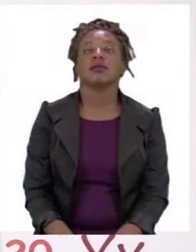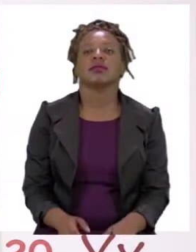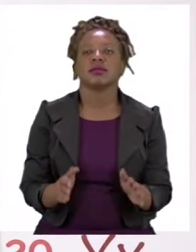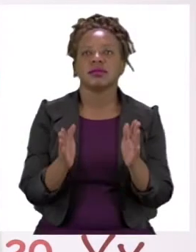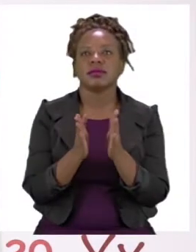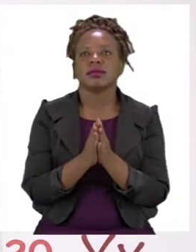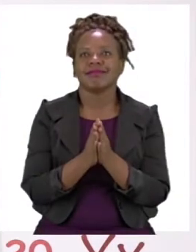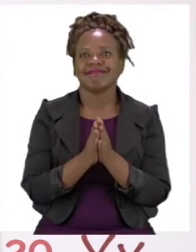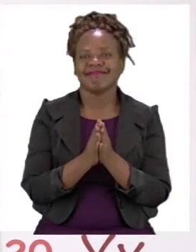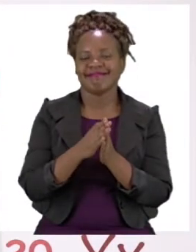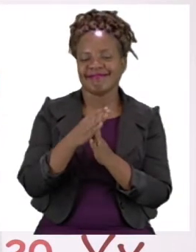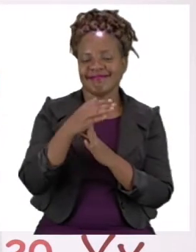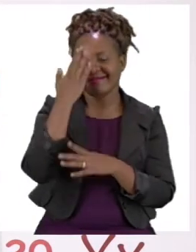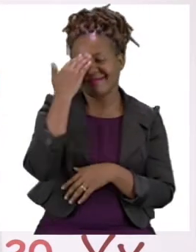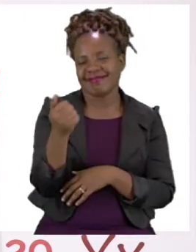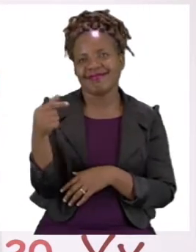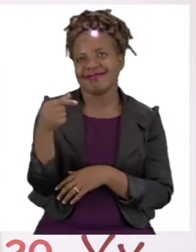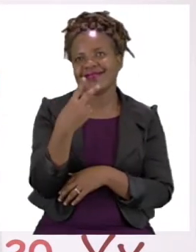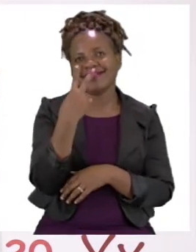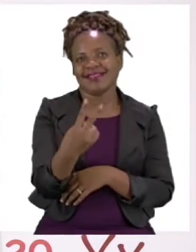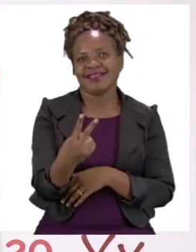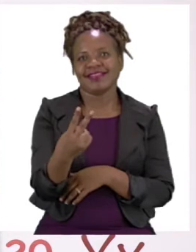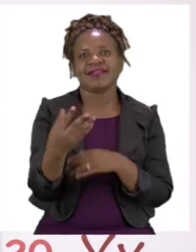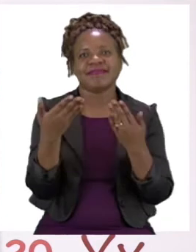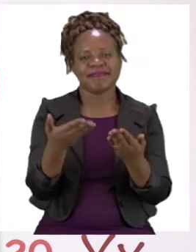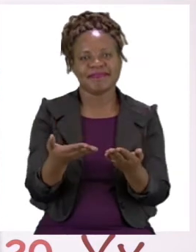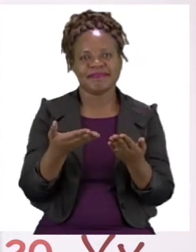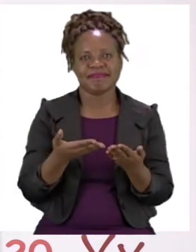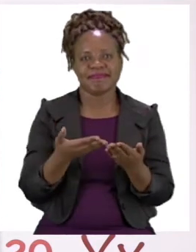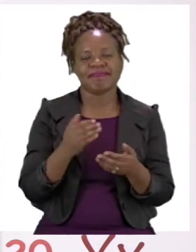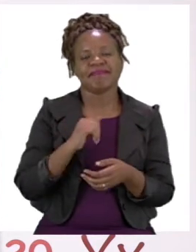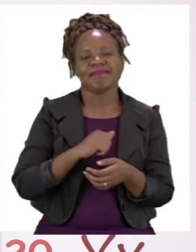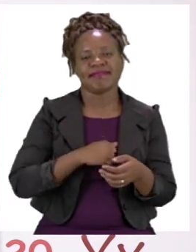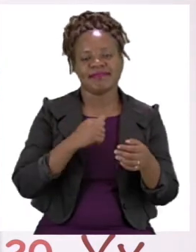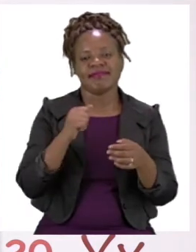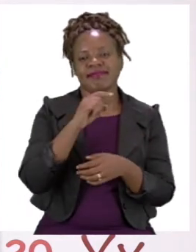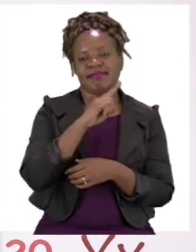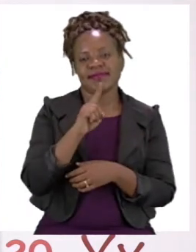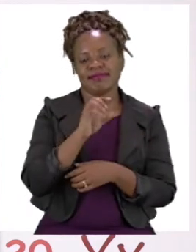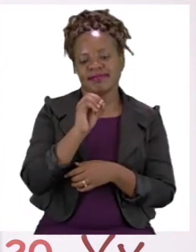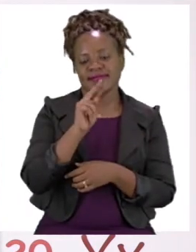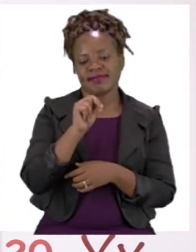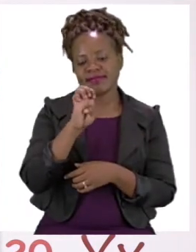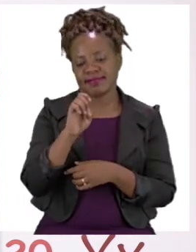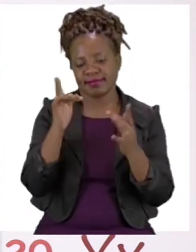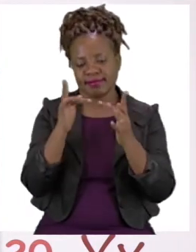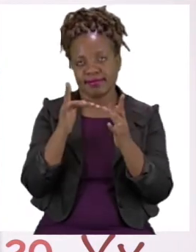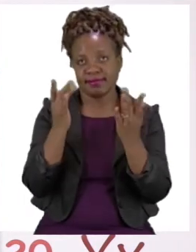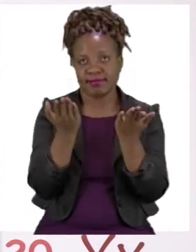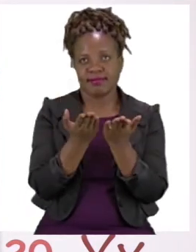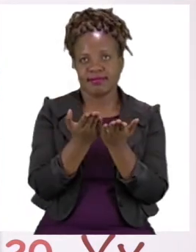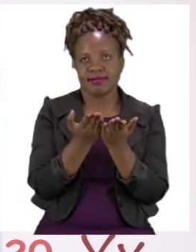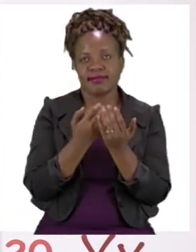Hello grade 2's and welcome to MyZone Online School. My name is